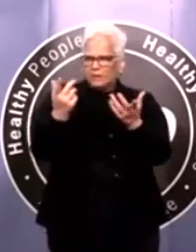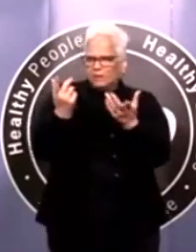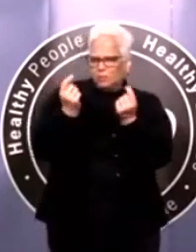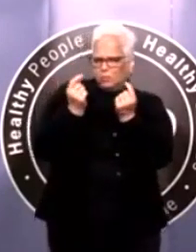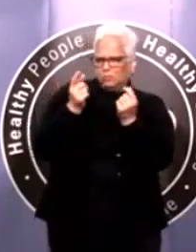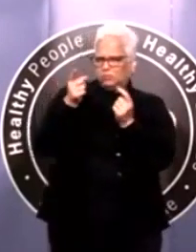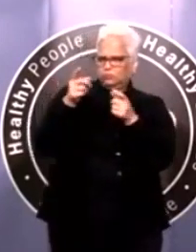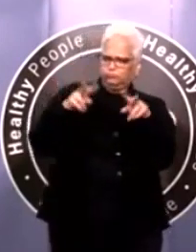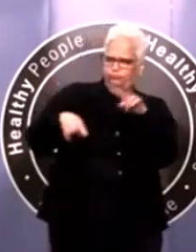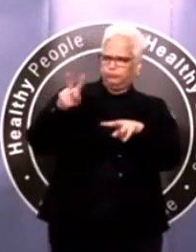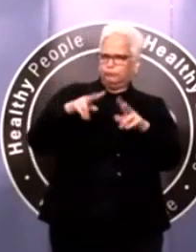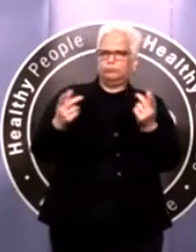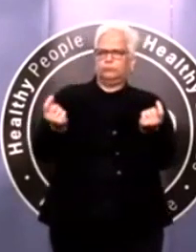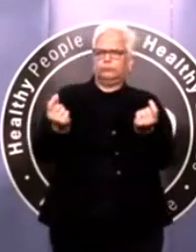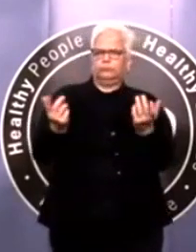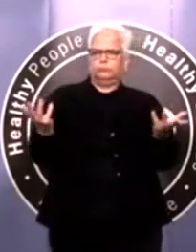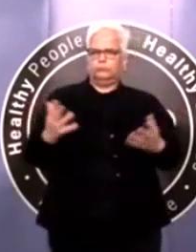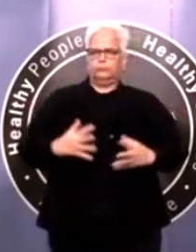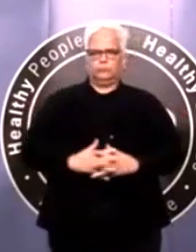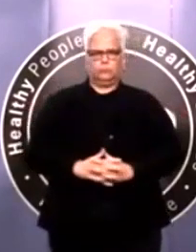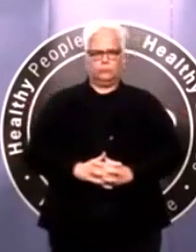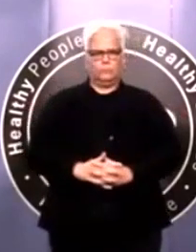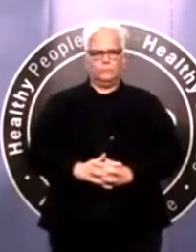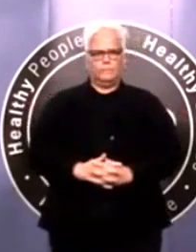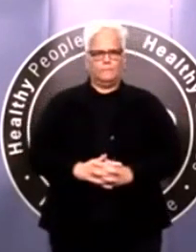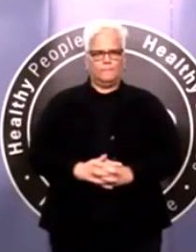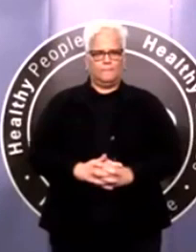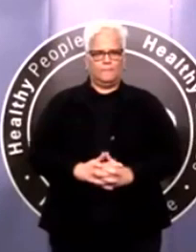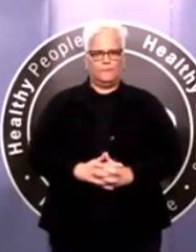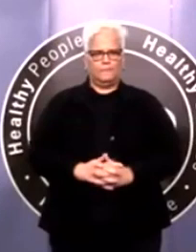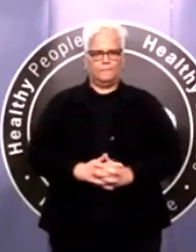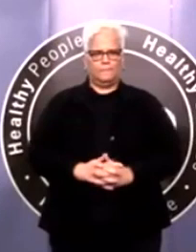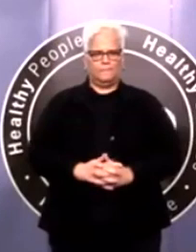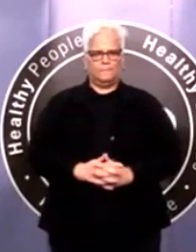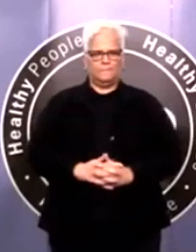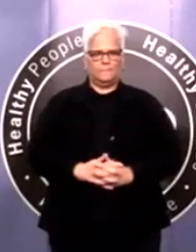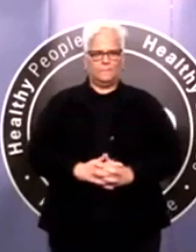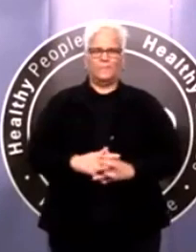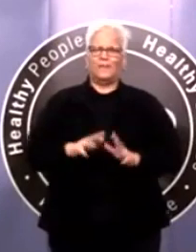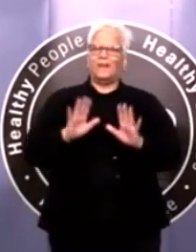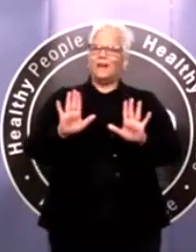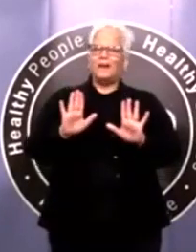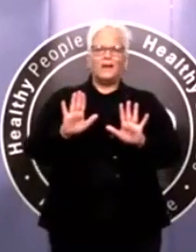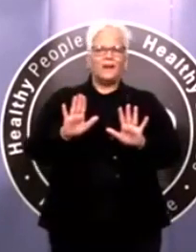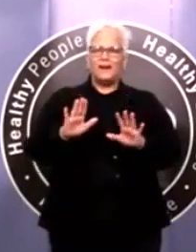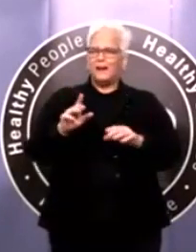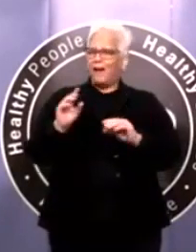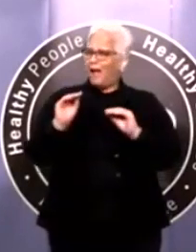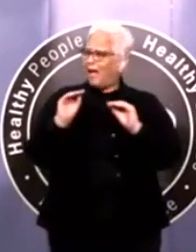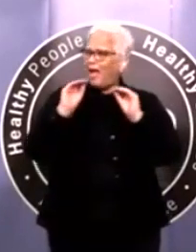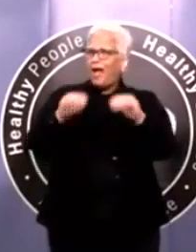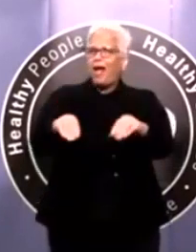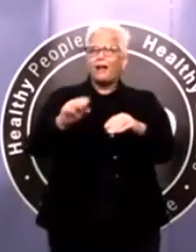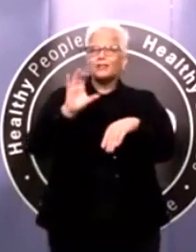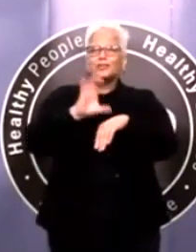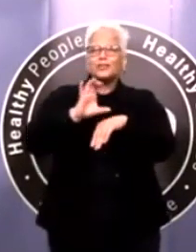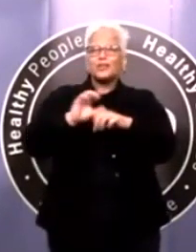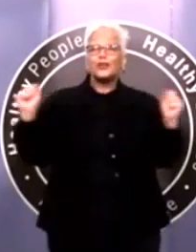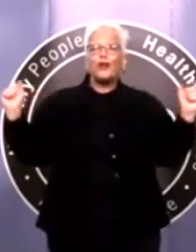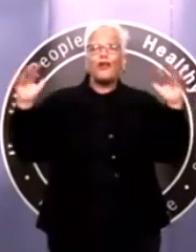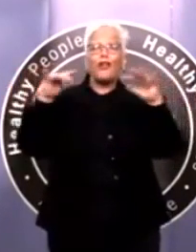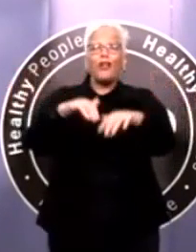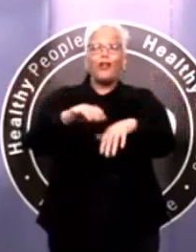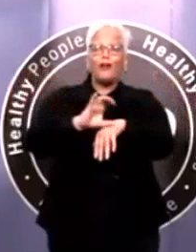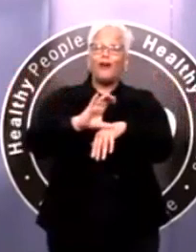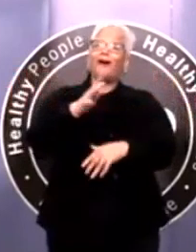fellow congregants at the risk of getting a virus is a great way of showing love and faith. So I would not recommend